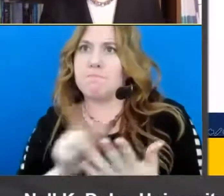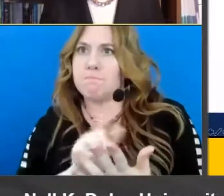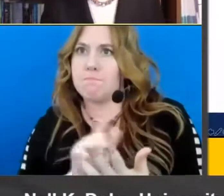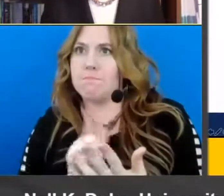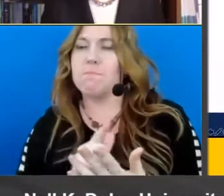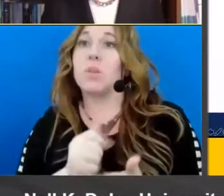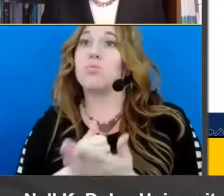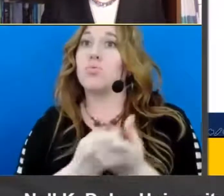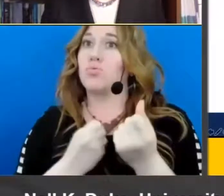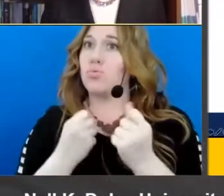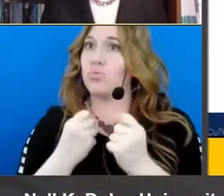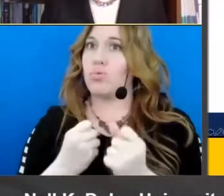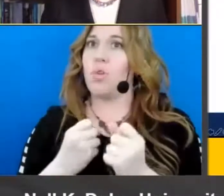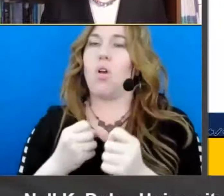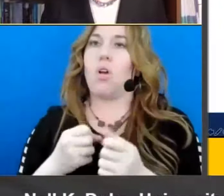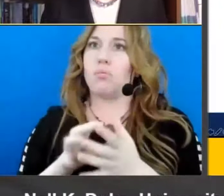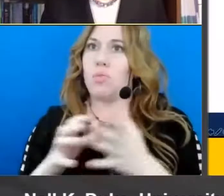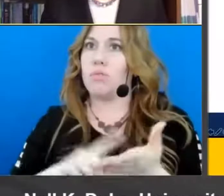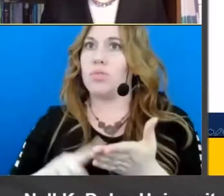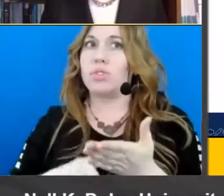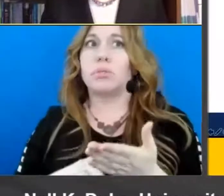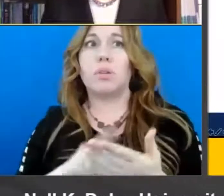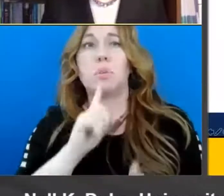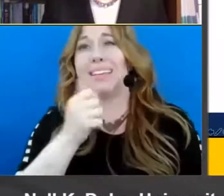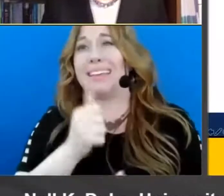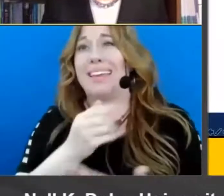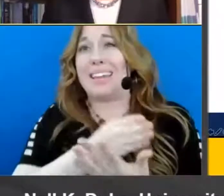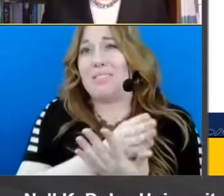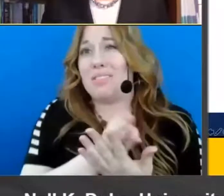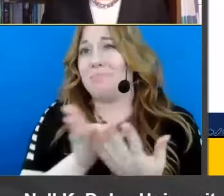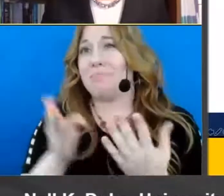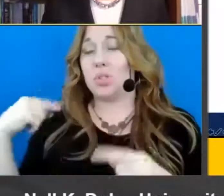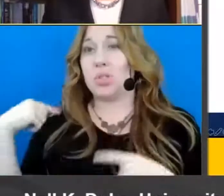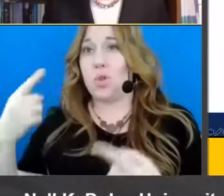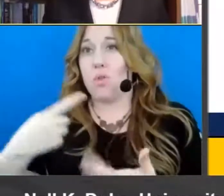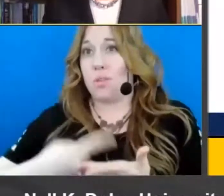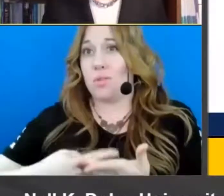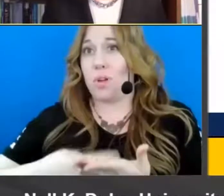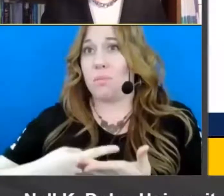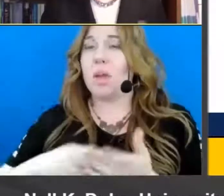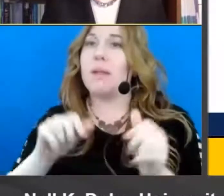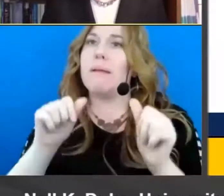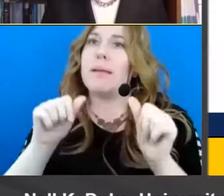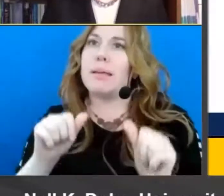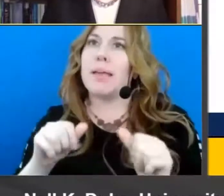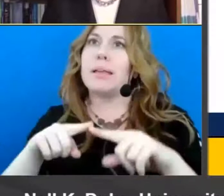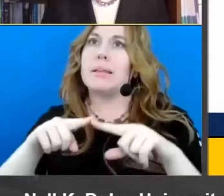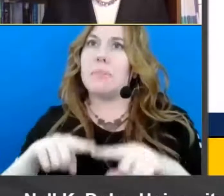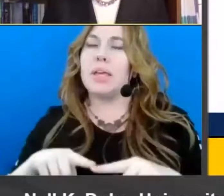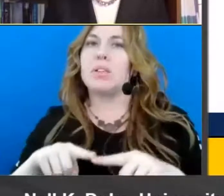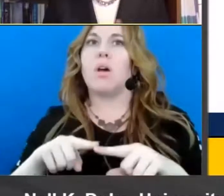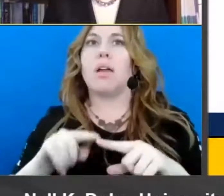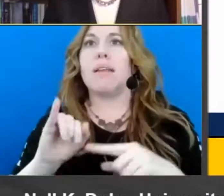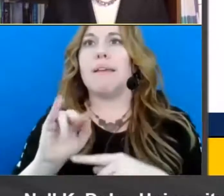strong area um any of the areas i've talked about so far today can be subject to inequity where